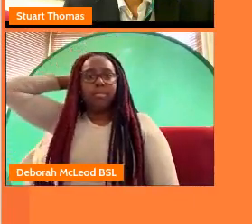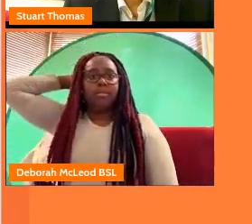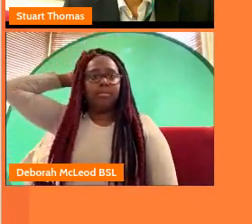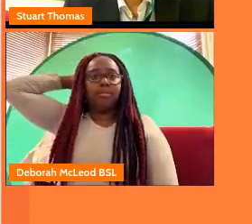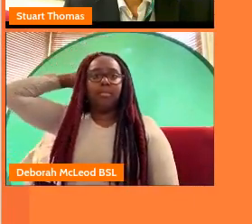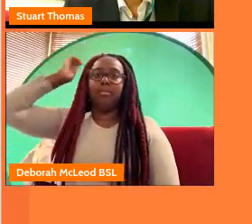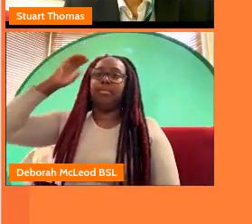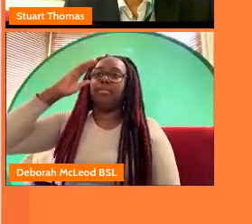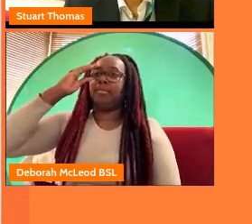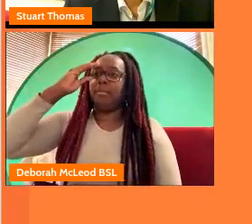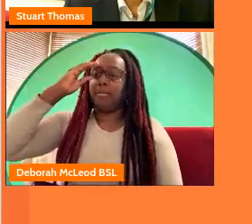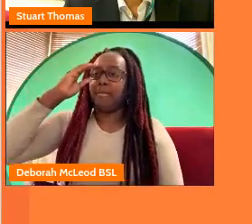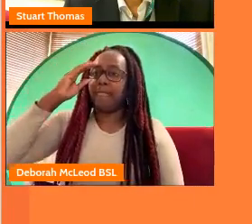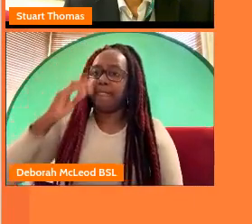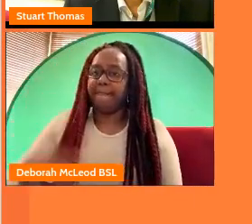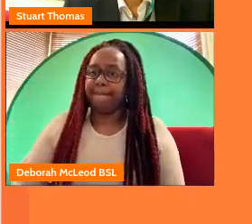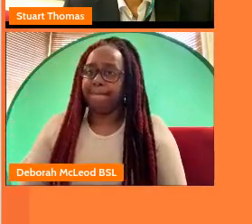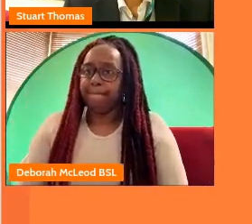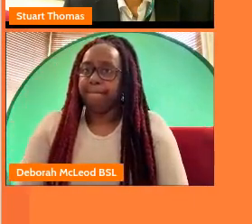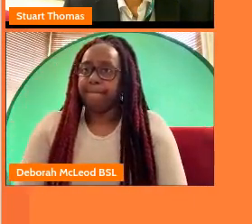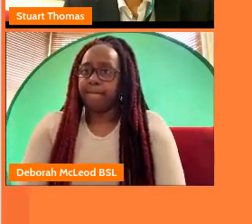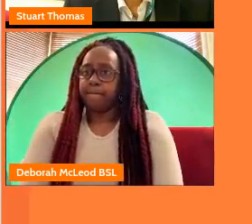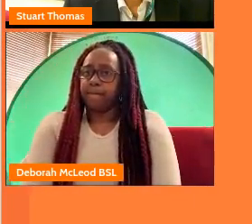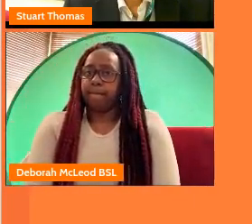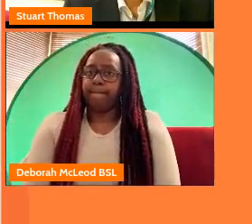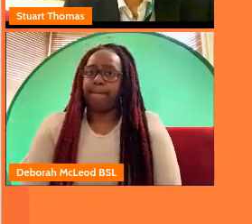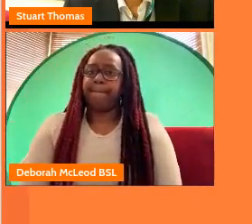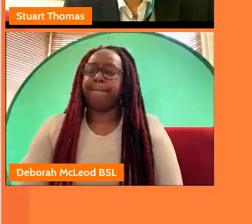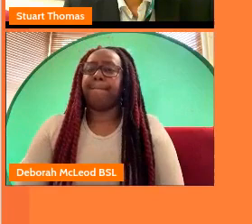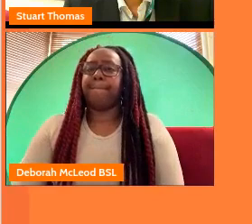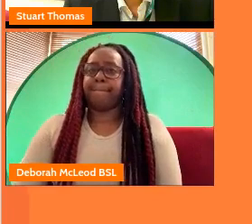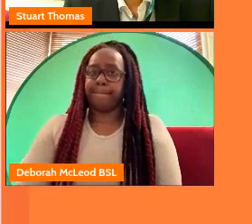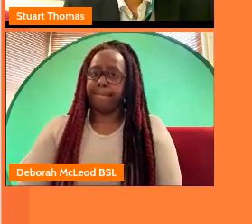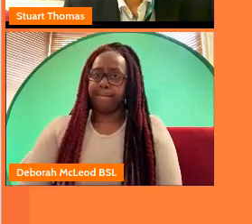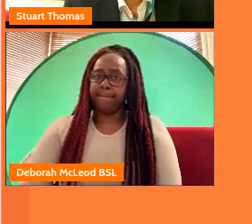future we're in this together if one of us goes down we all go down